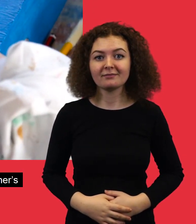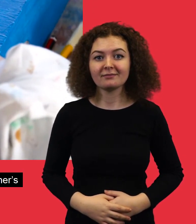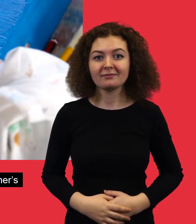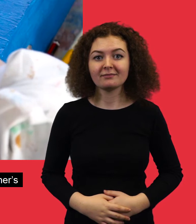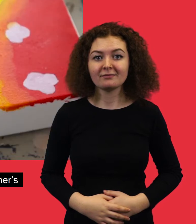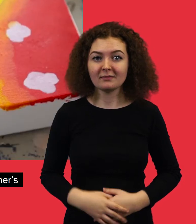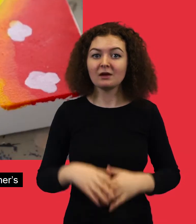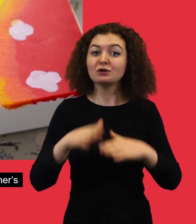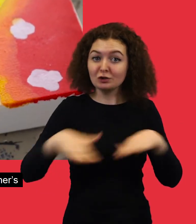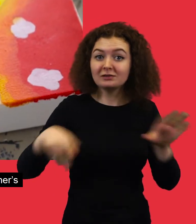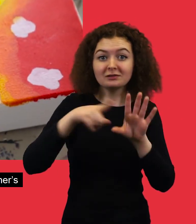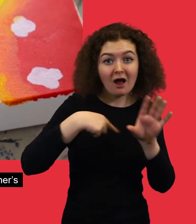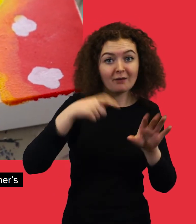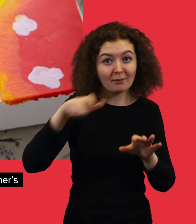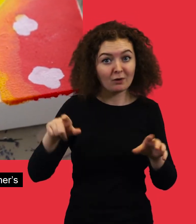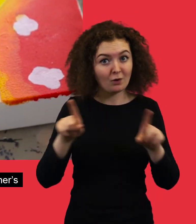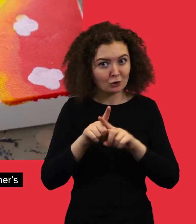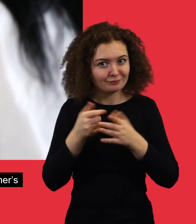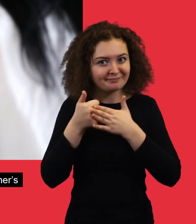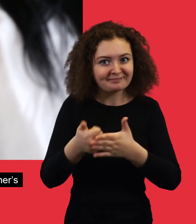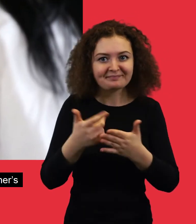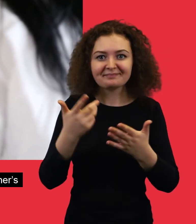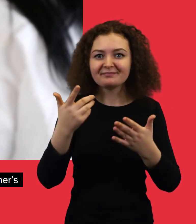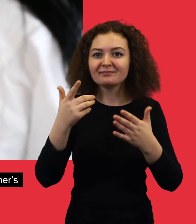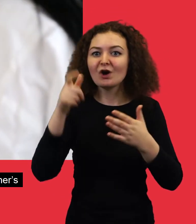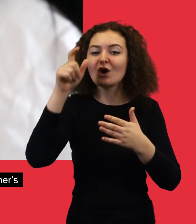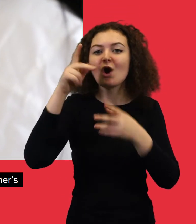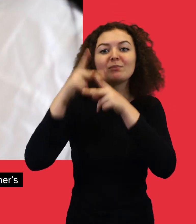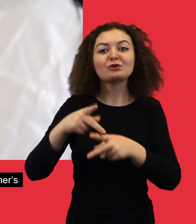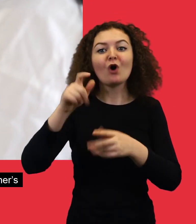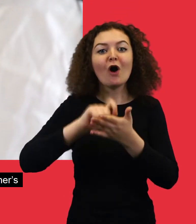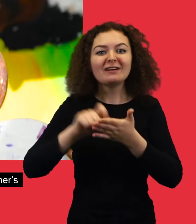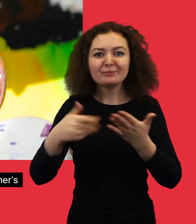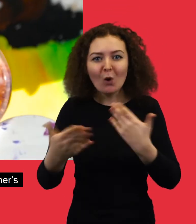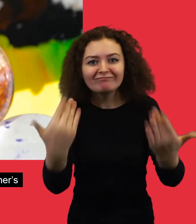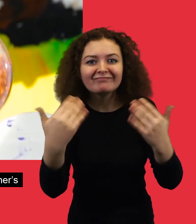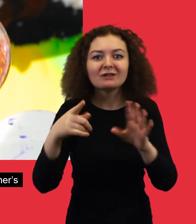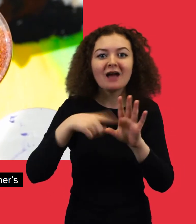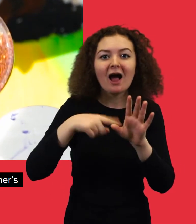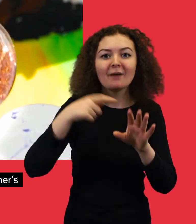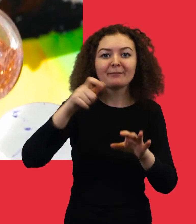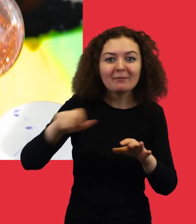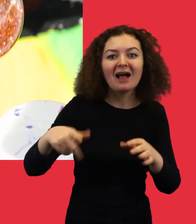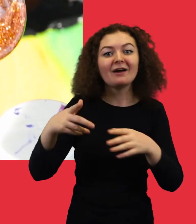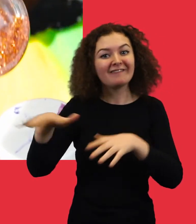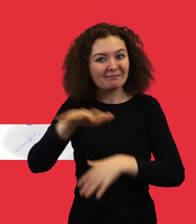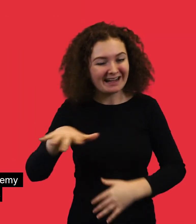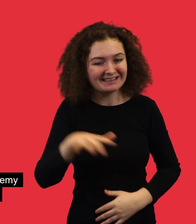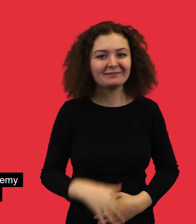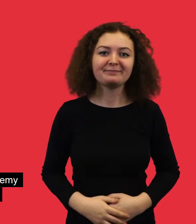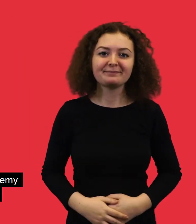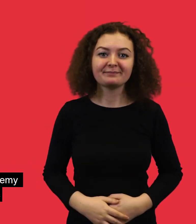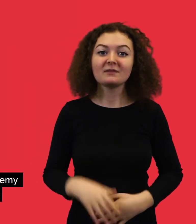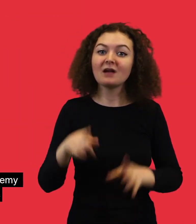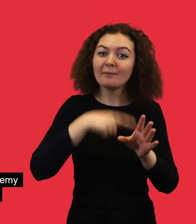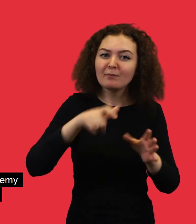Children and young people also helped make the Commissioner's office more welcoming to younger people and to families. Young